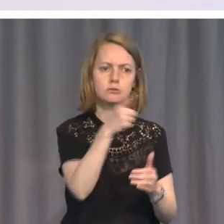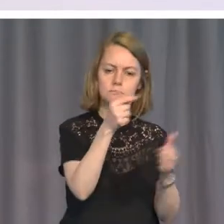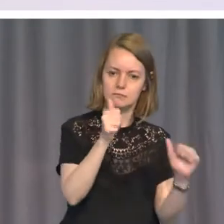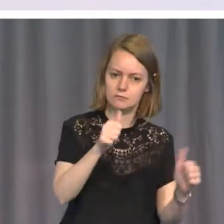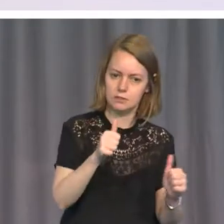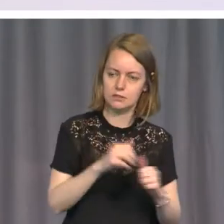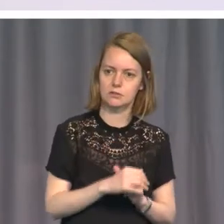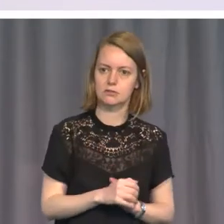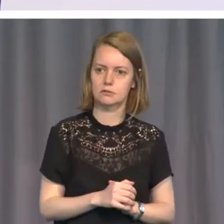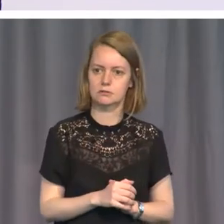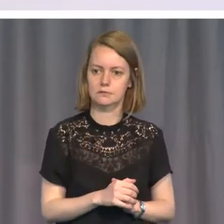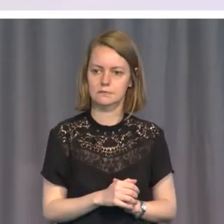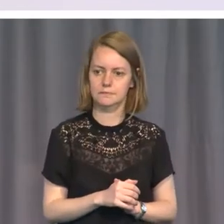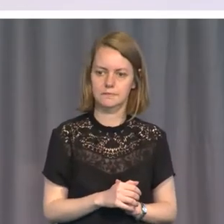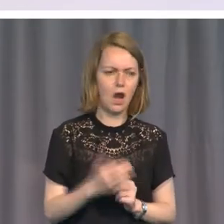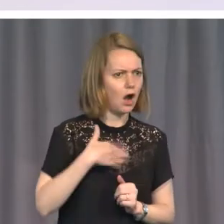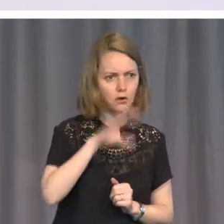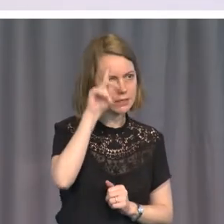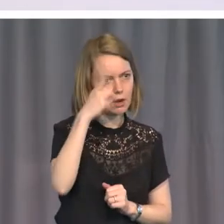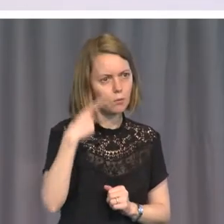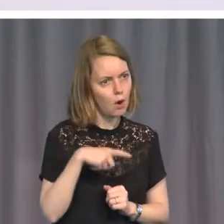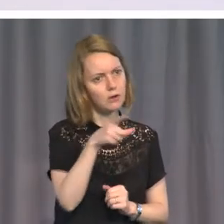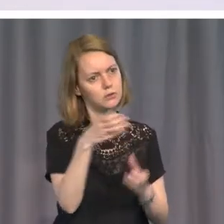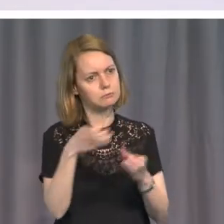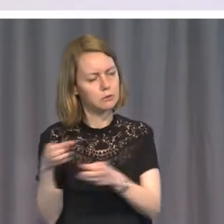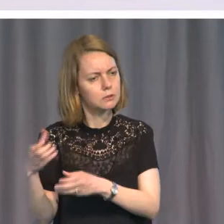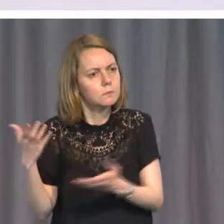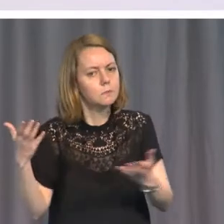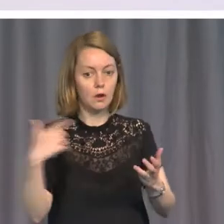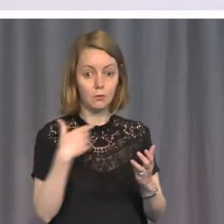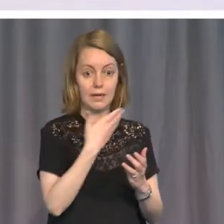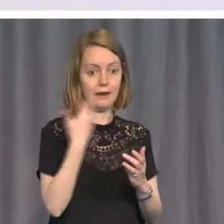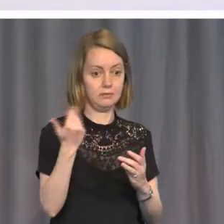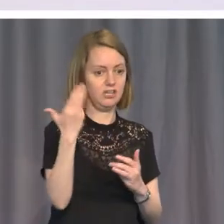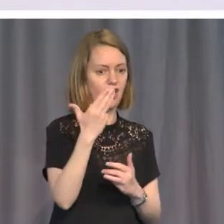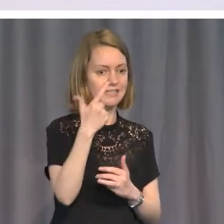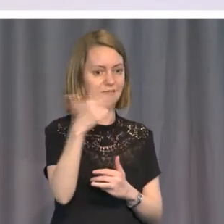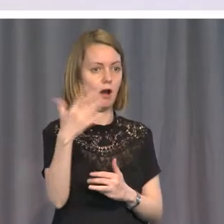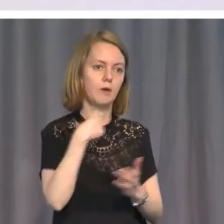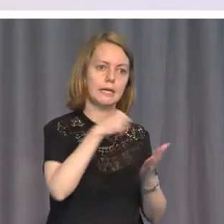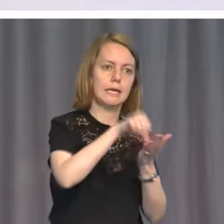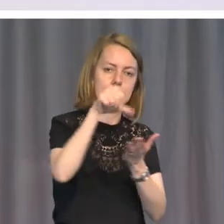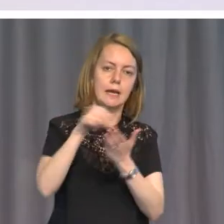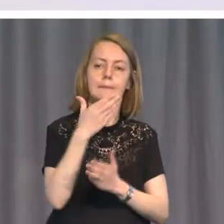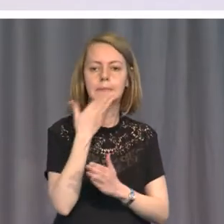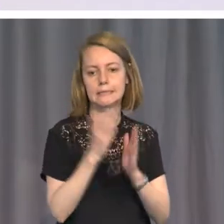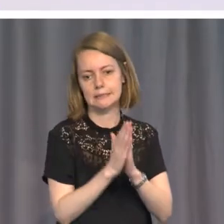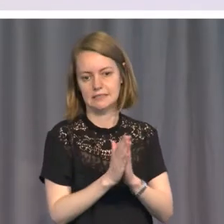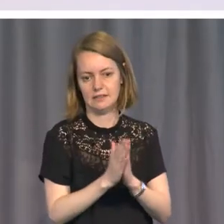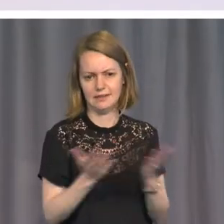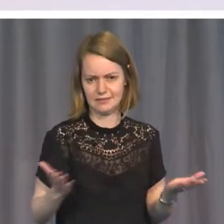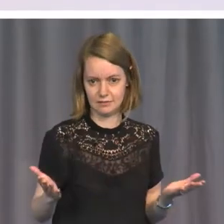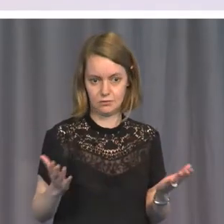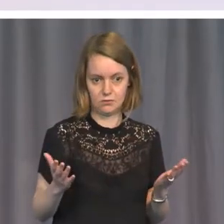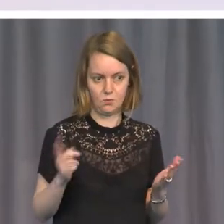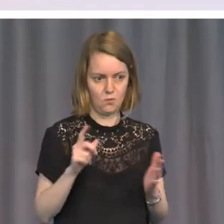well understand that Your Excellency might take offense with. You know, this was what we did in the 1970s. Please, please, please. And they never